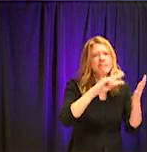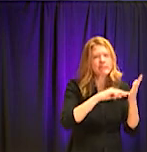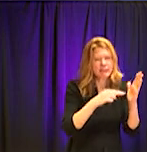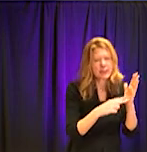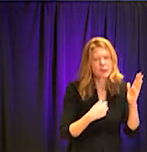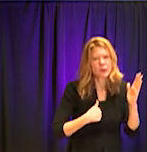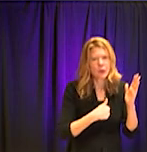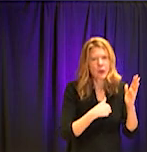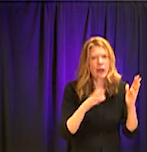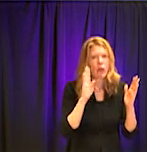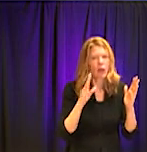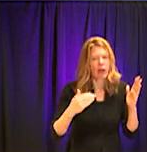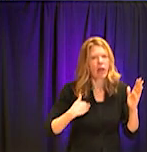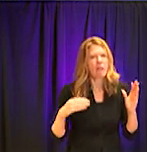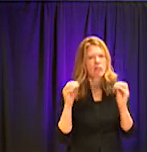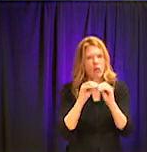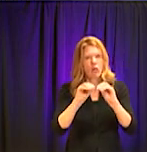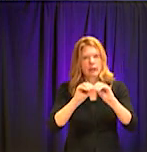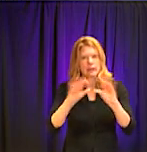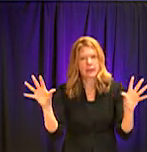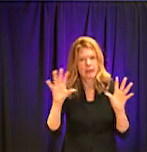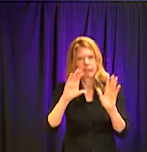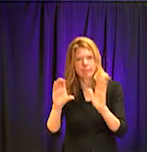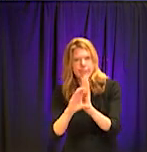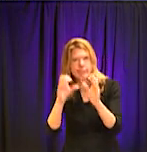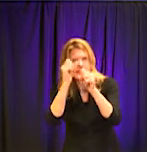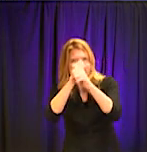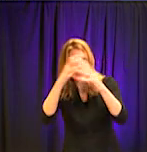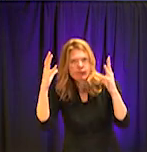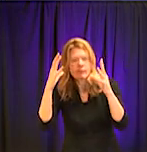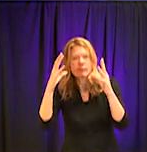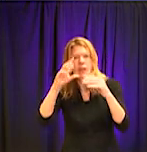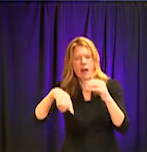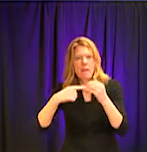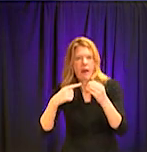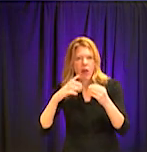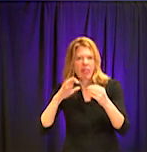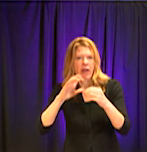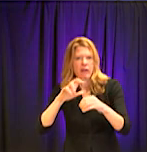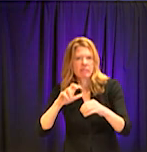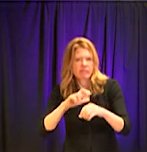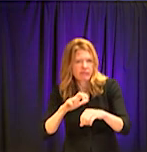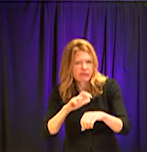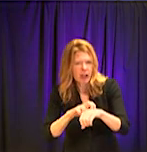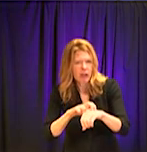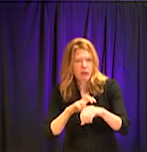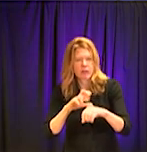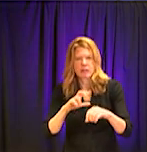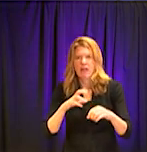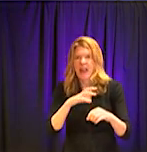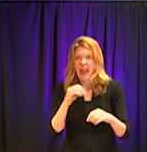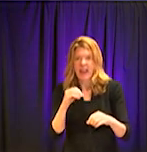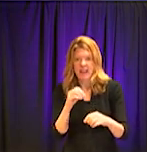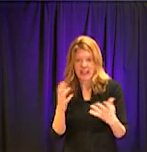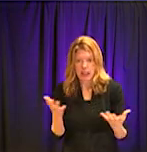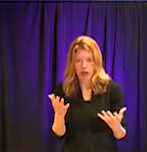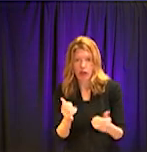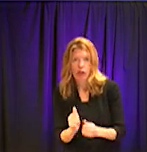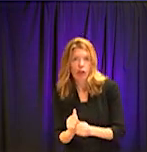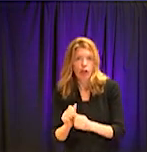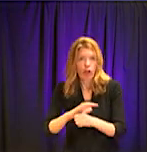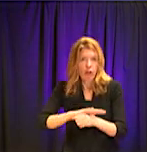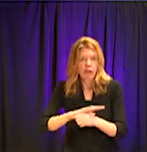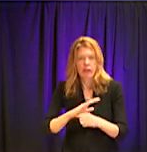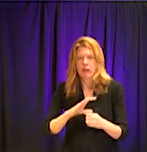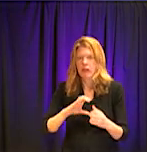clearer and clearer picture about how widespread COVID-19 is in our community here in, in Georgia and in other states